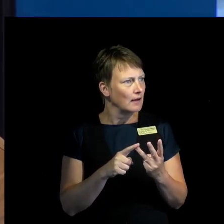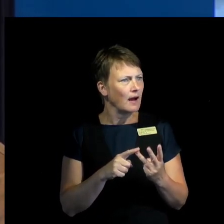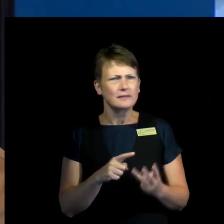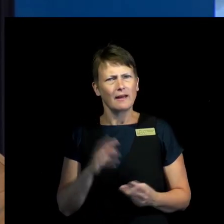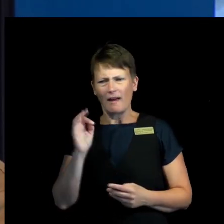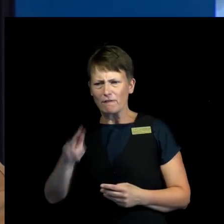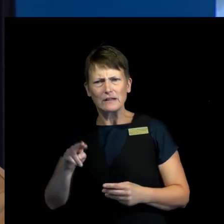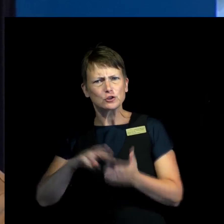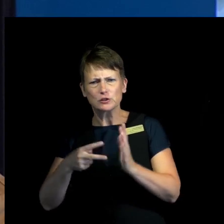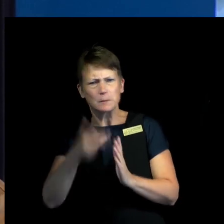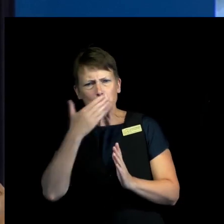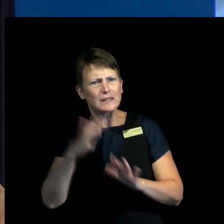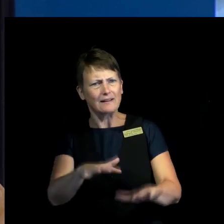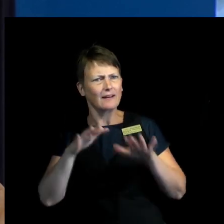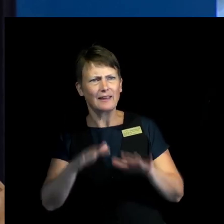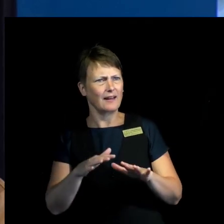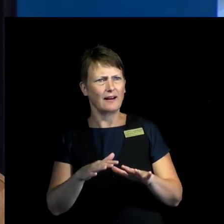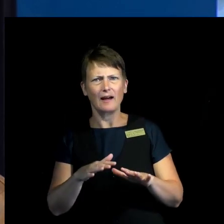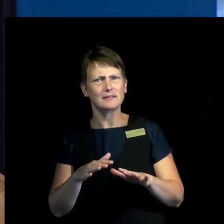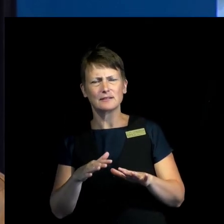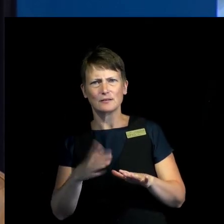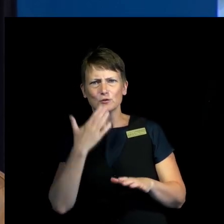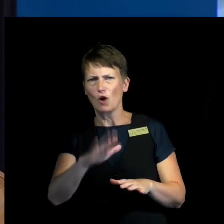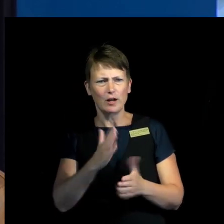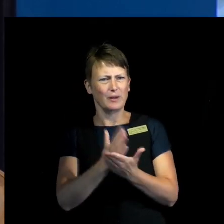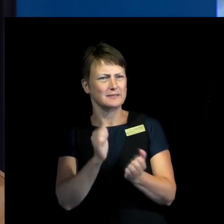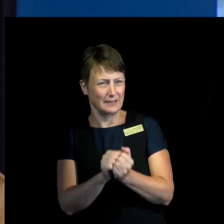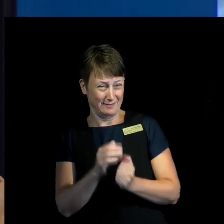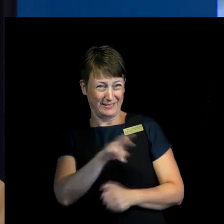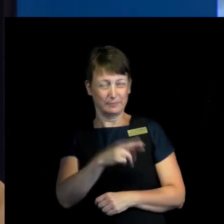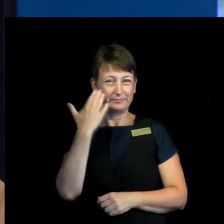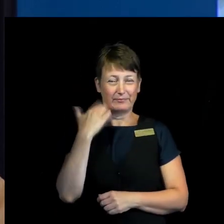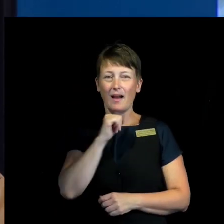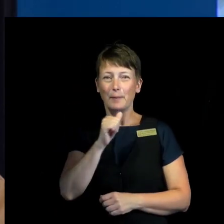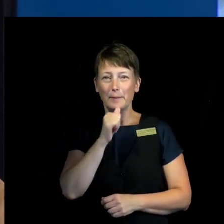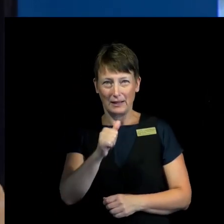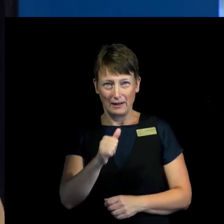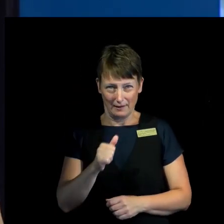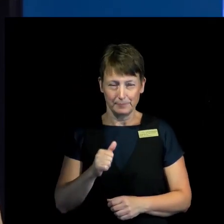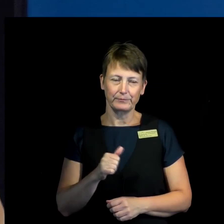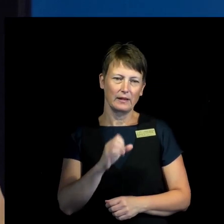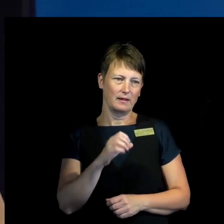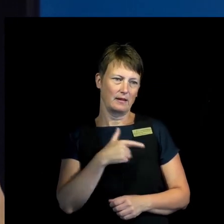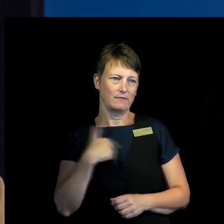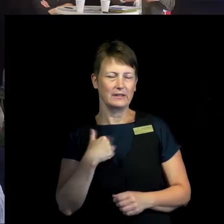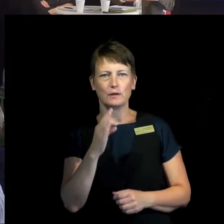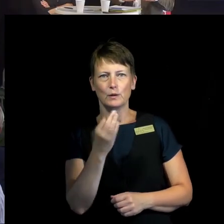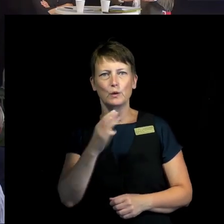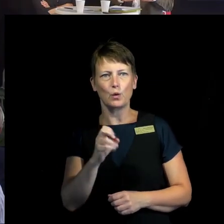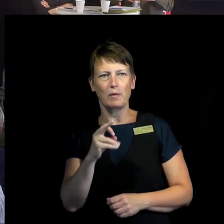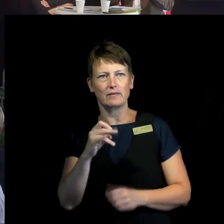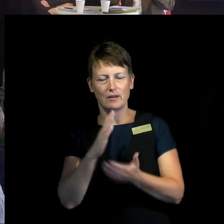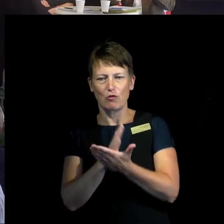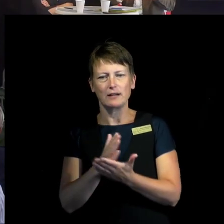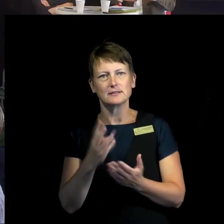from the UN system. And in April this year, our executive director of Human Rights Watch, Ken Roth, wrote an op-ed